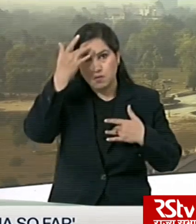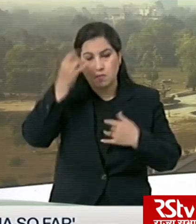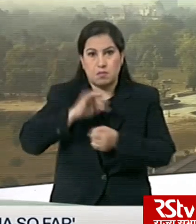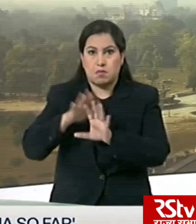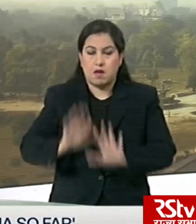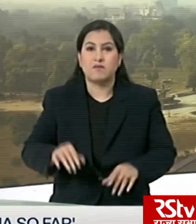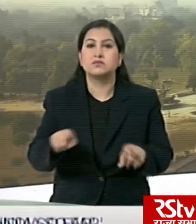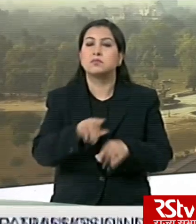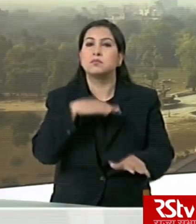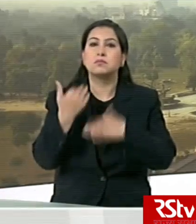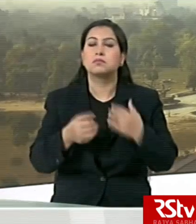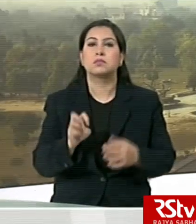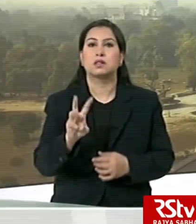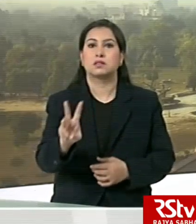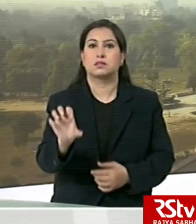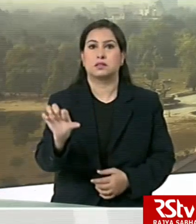fatalities.